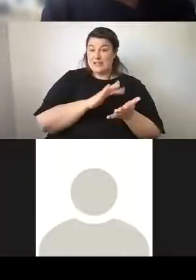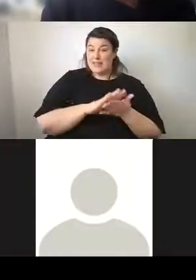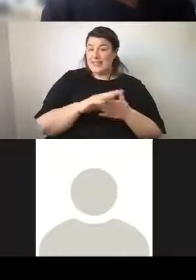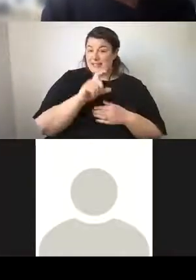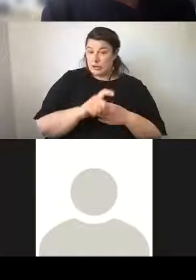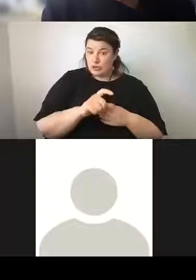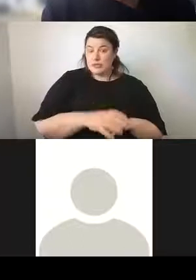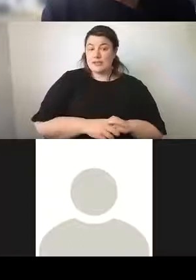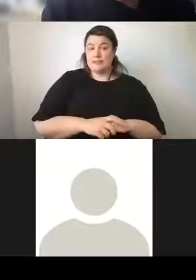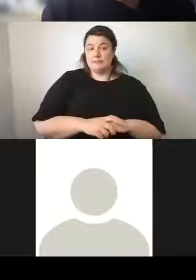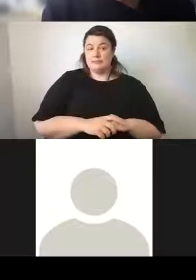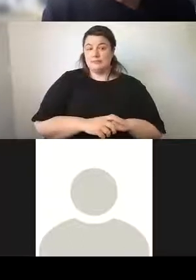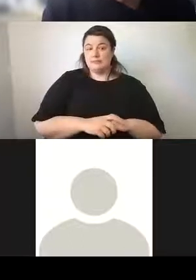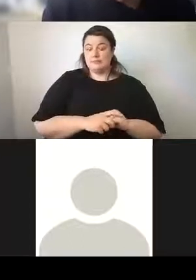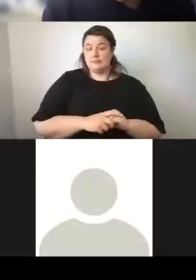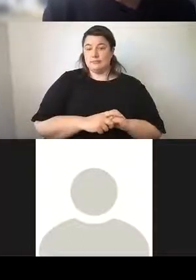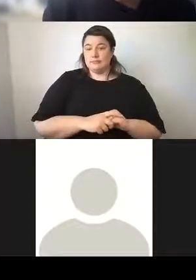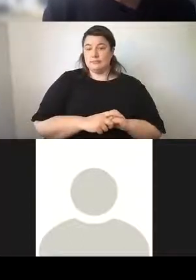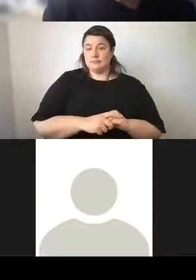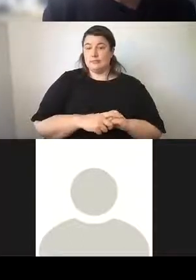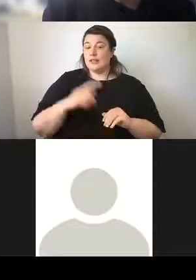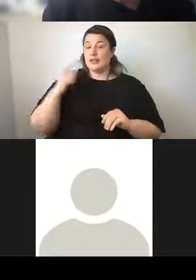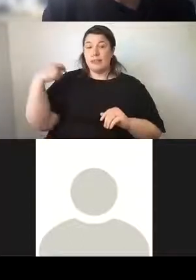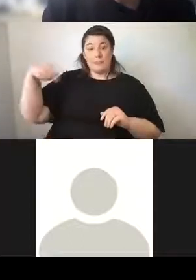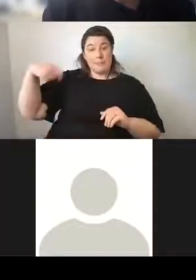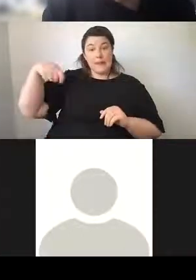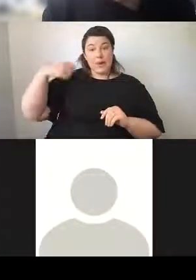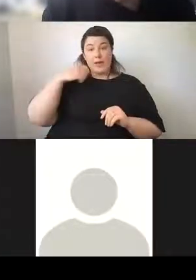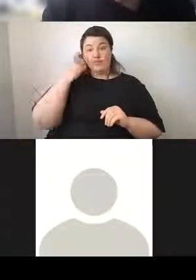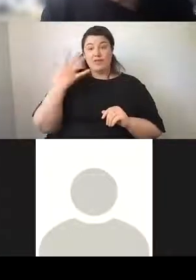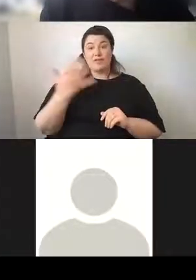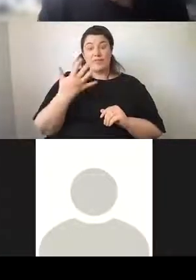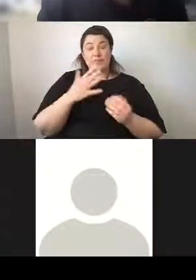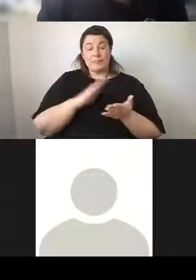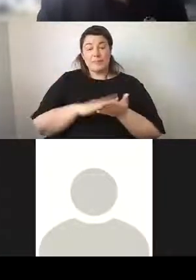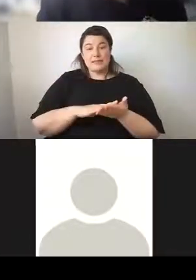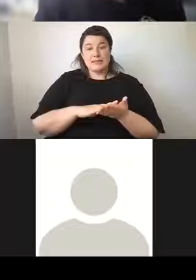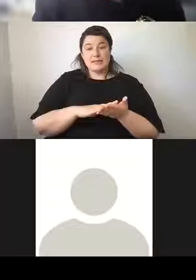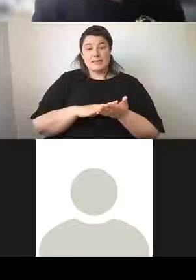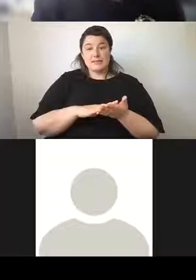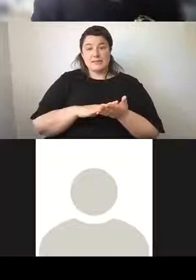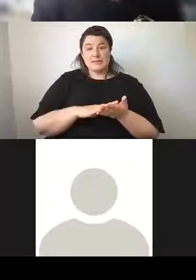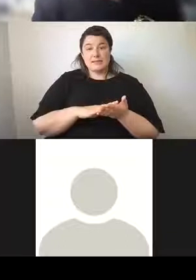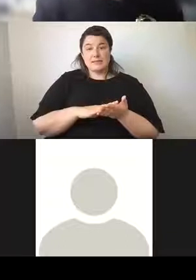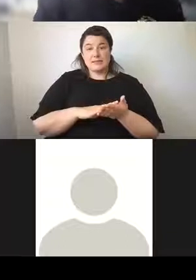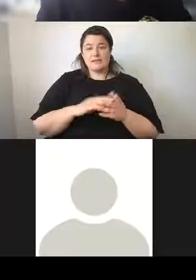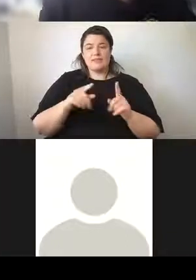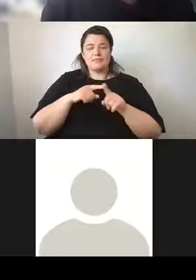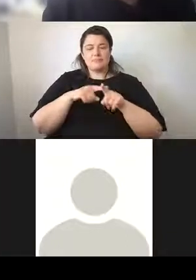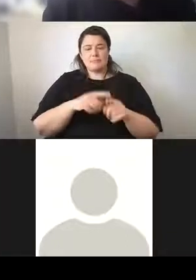the chimes that ring out every 15 minutes are the Westminster chimes.